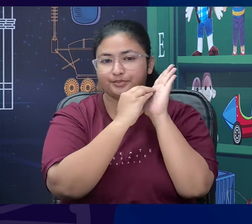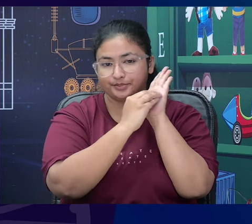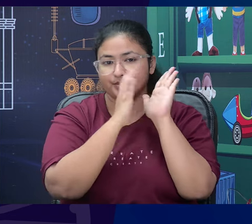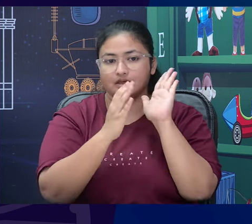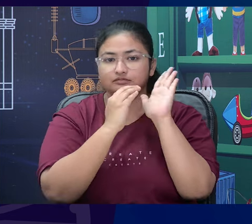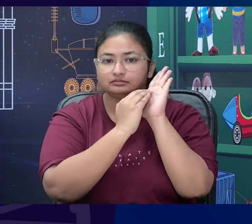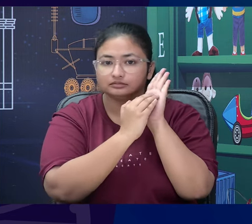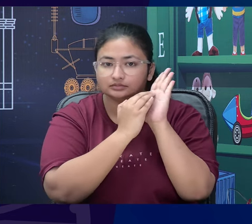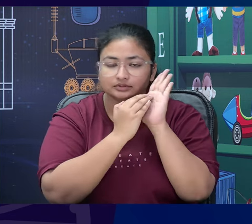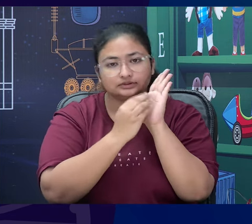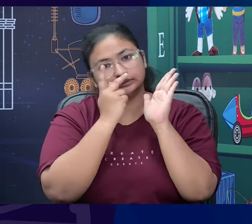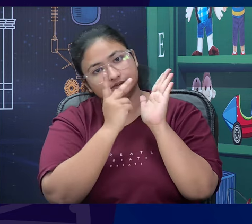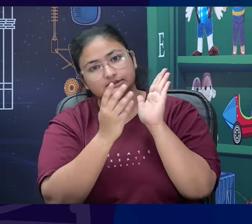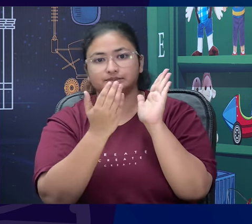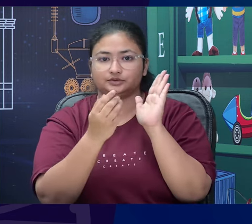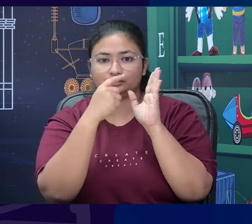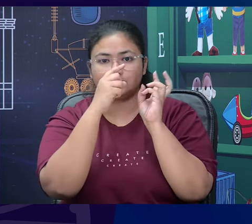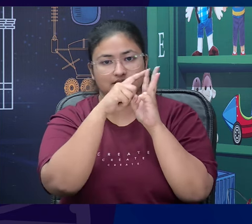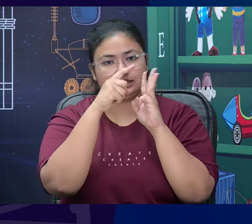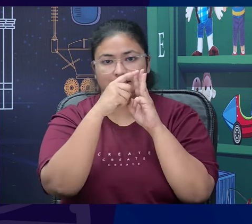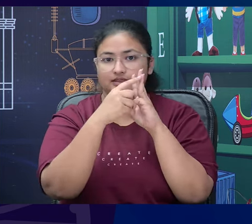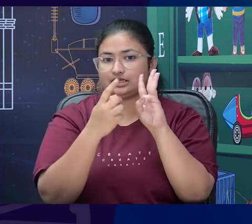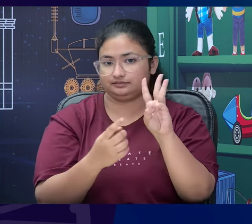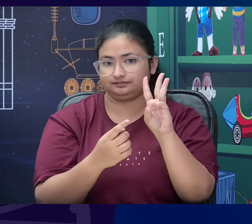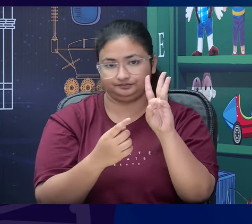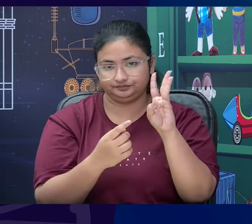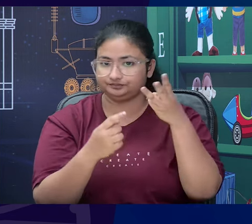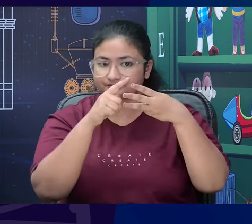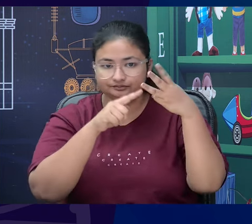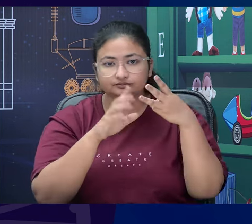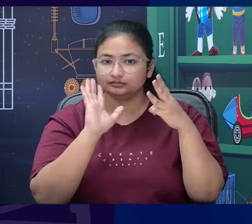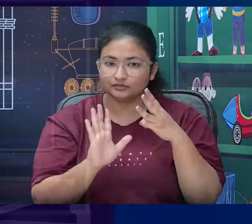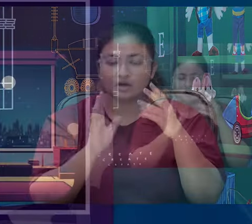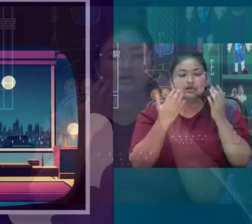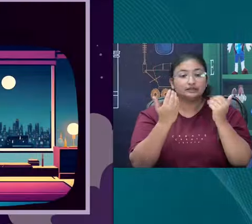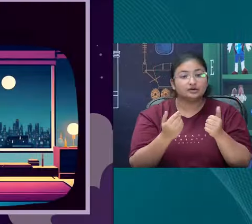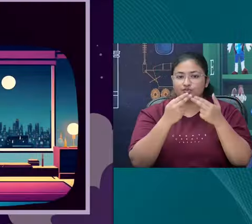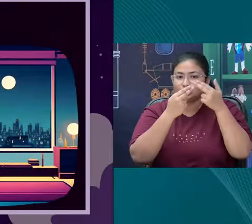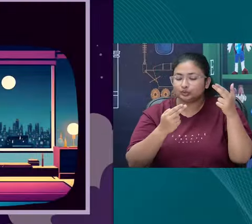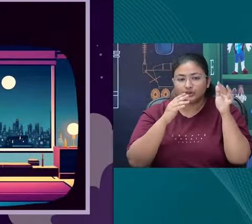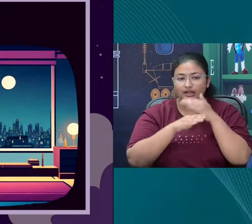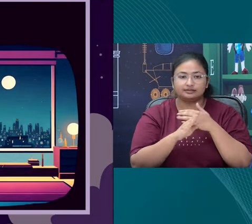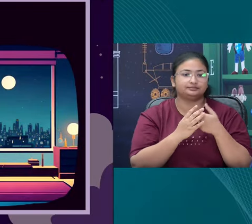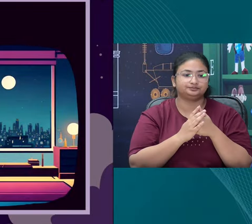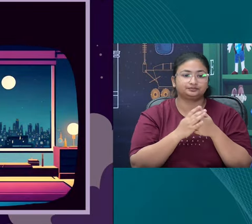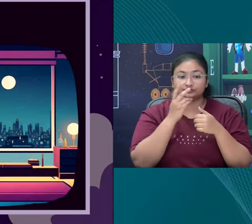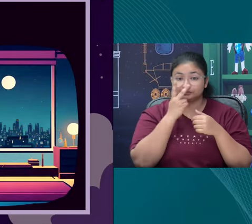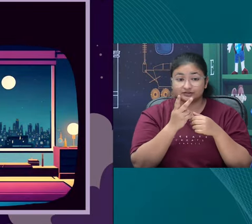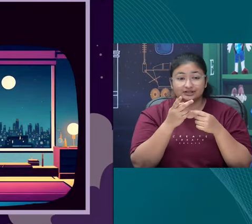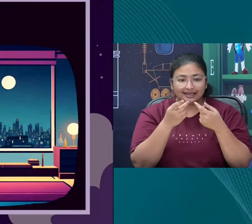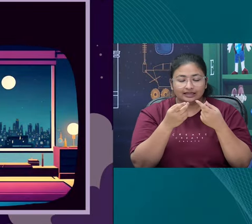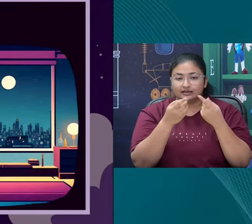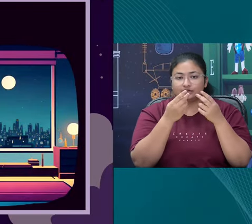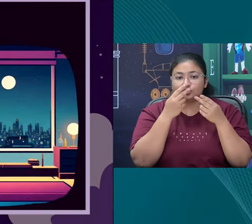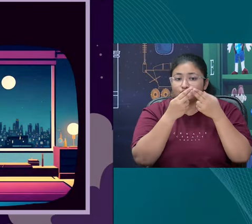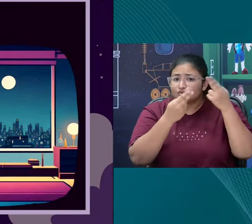So, that they are also able to connect to these characters and moving on with the story if we look at the setting of